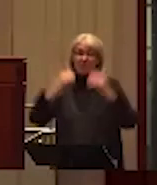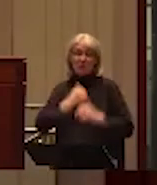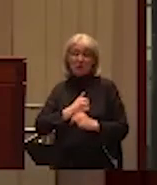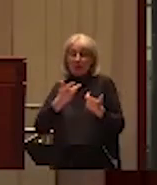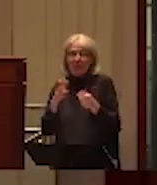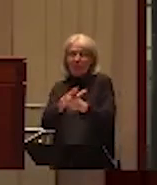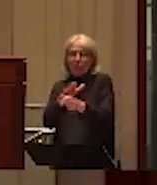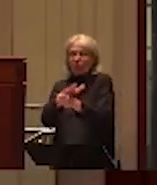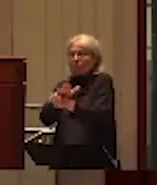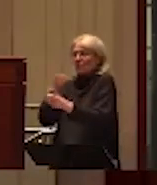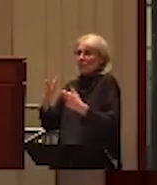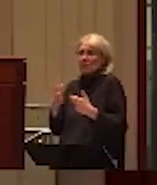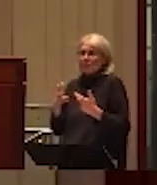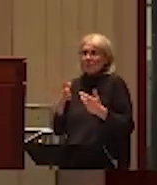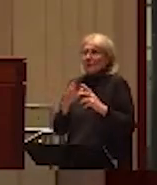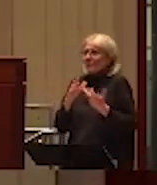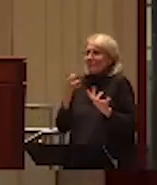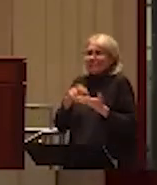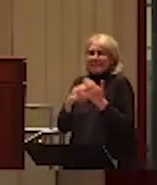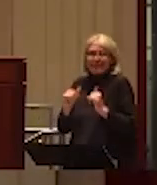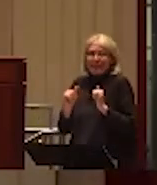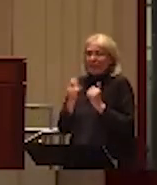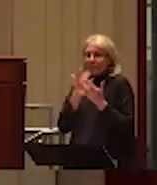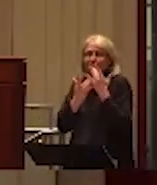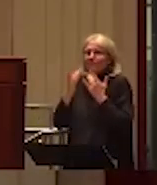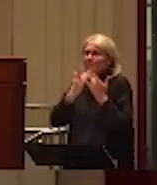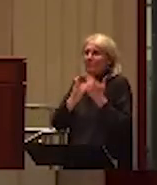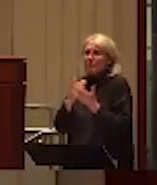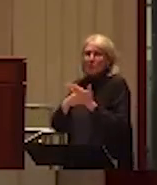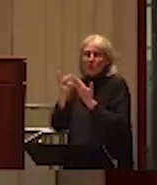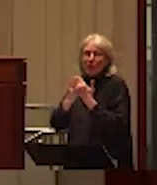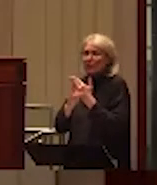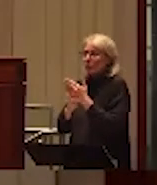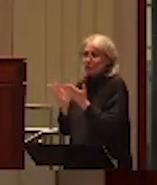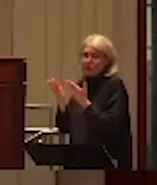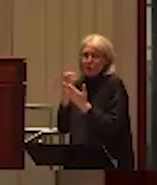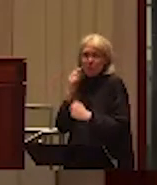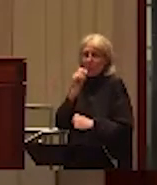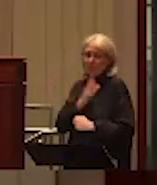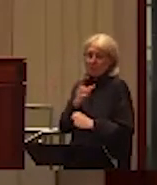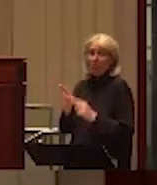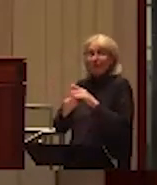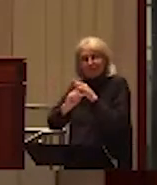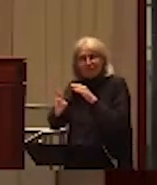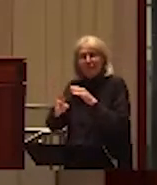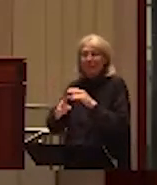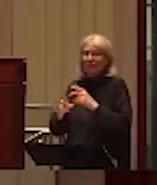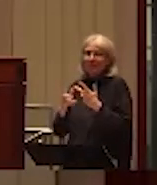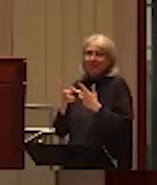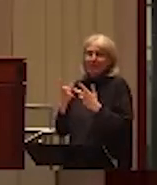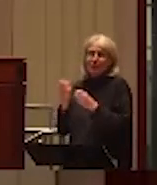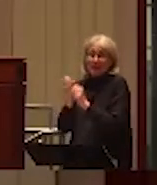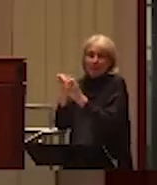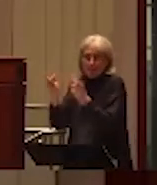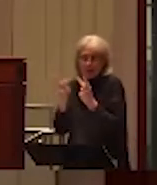response to violence against women. And so I think, really, the empathy, it comes